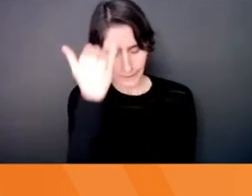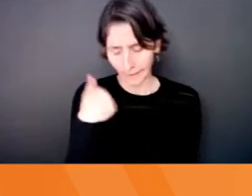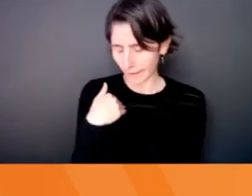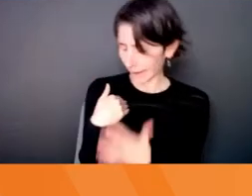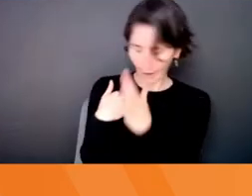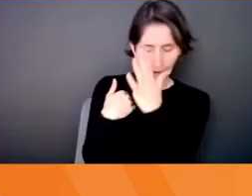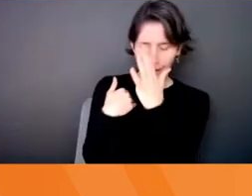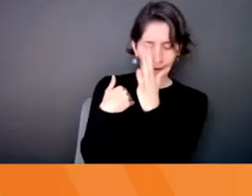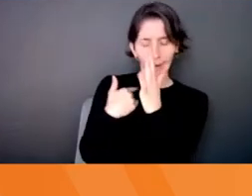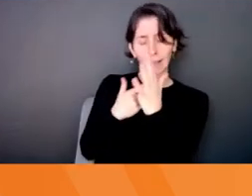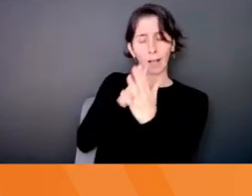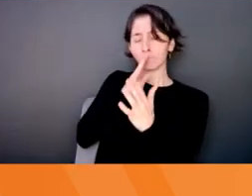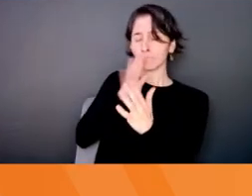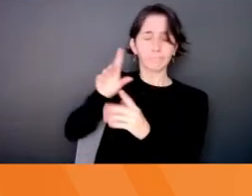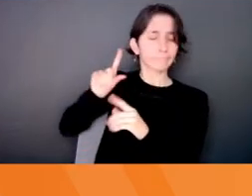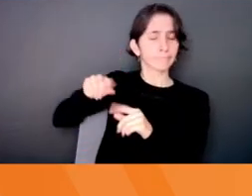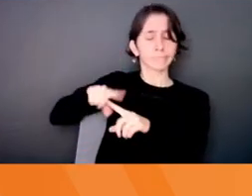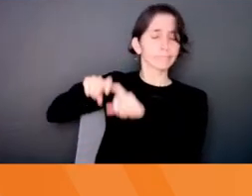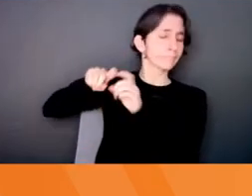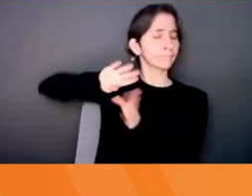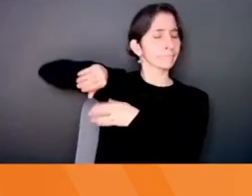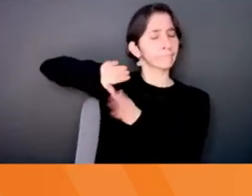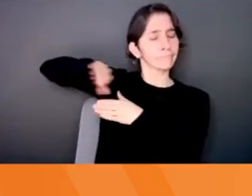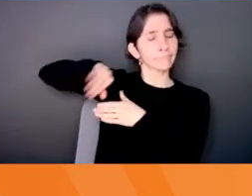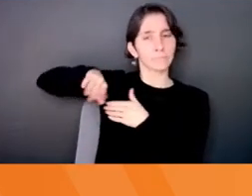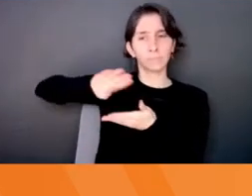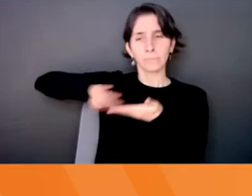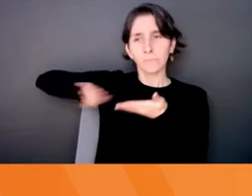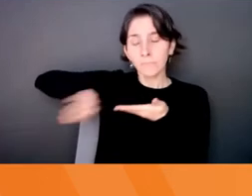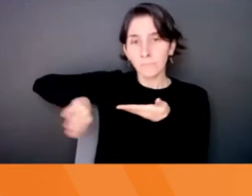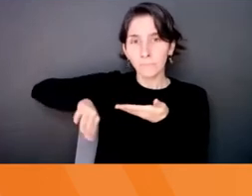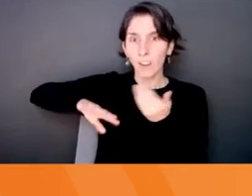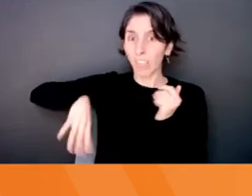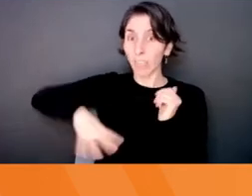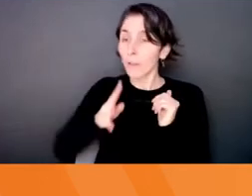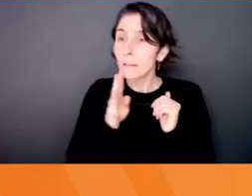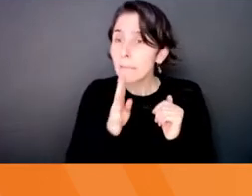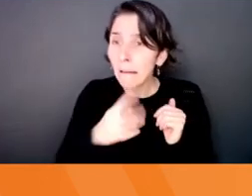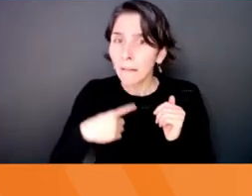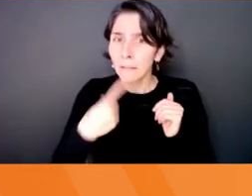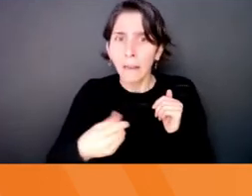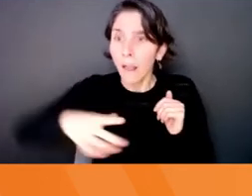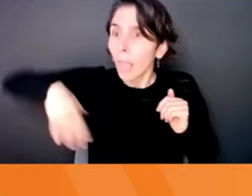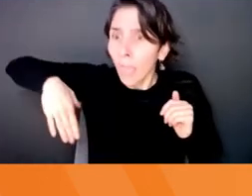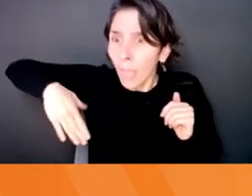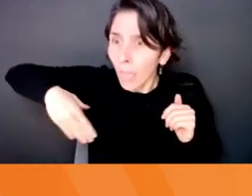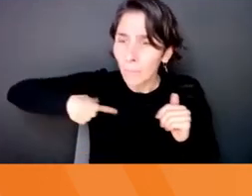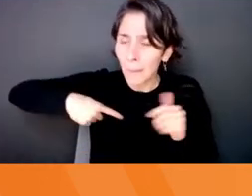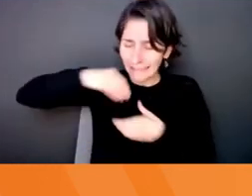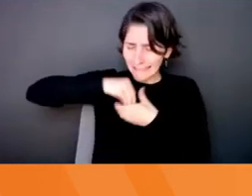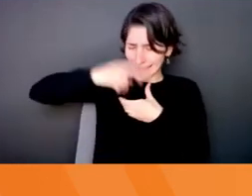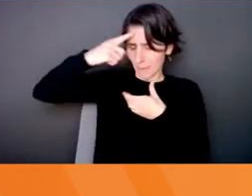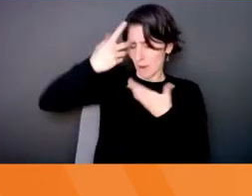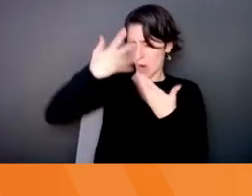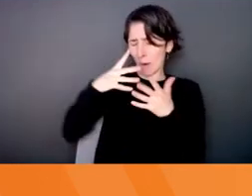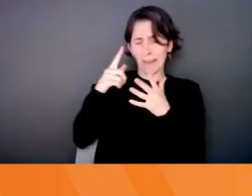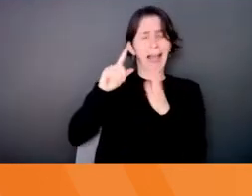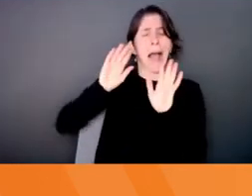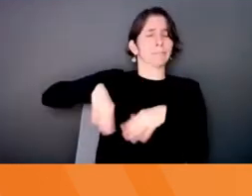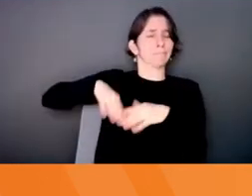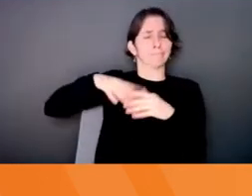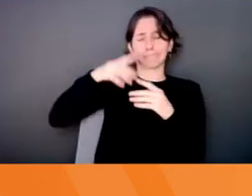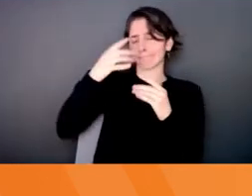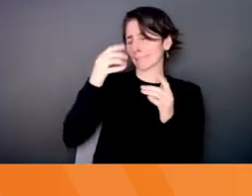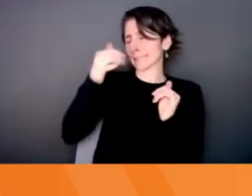them? you even shut them down before there's even a chance for it to leave your mouth, to share it with somebody else? I have done this a lot. Uh, I'd be like, Oh, how about, Ooh,